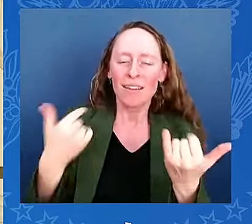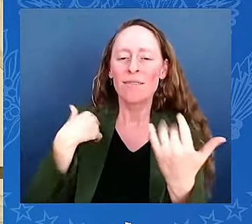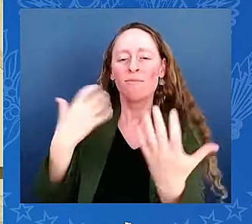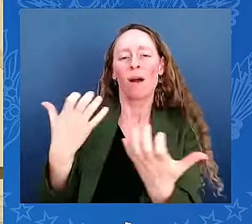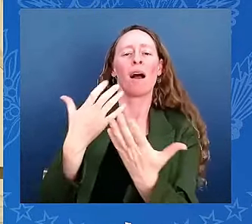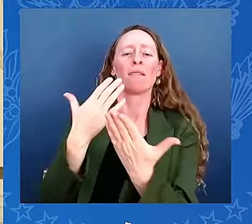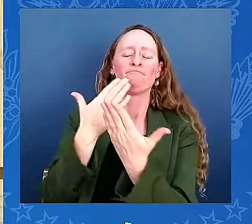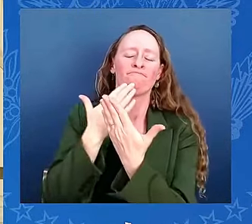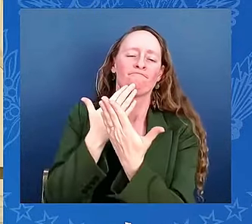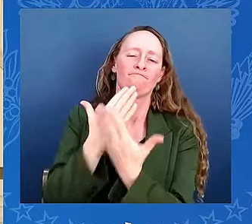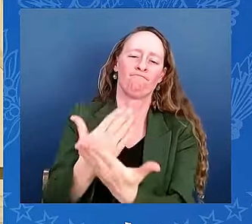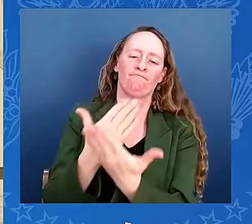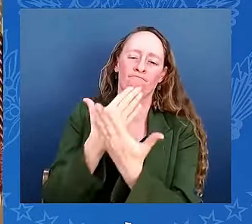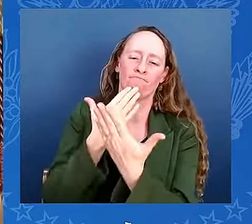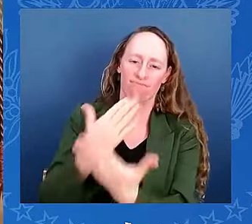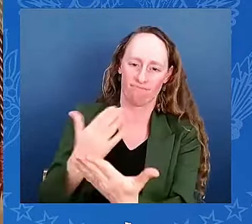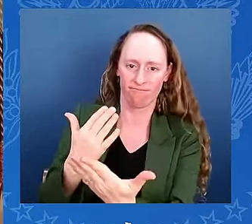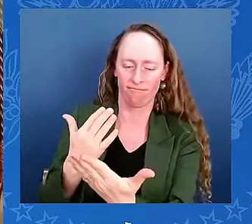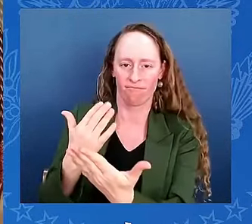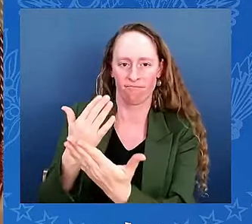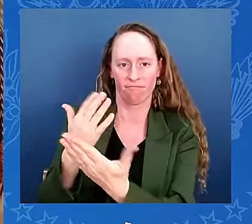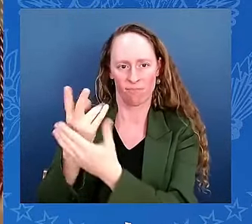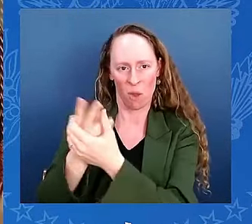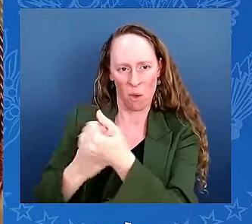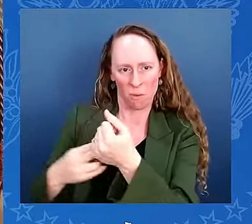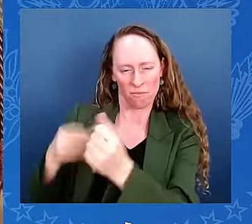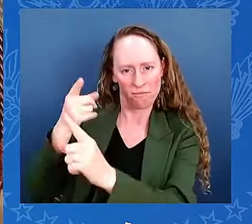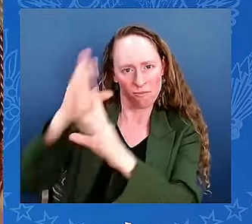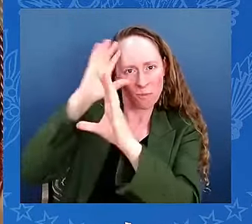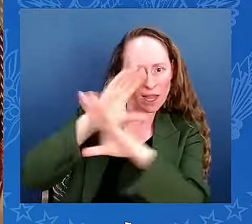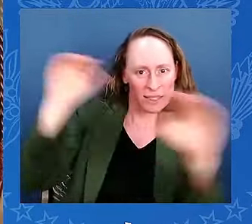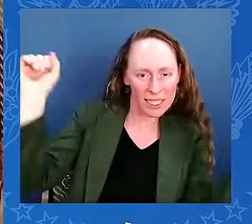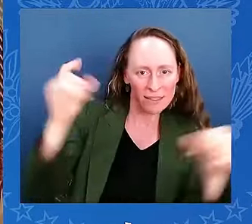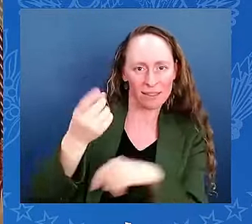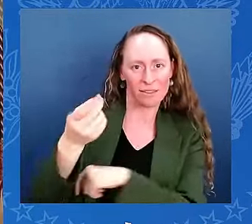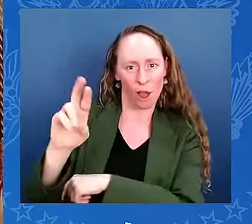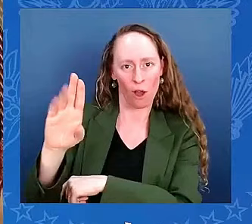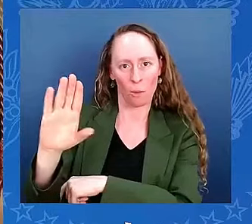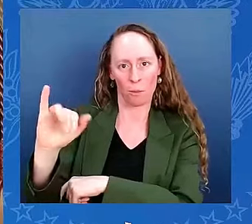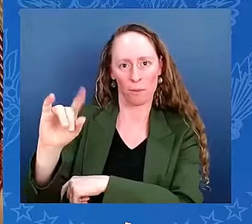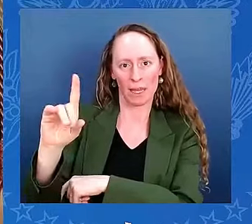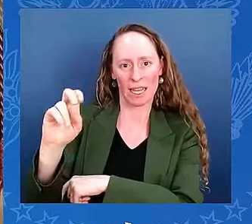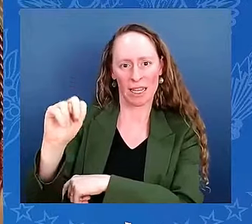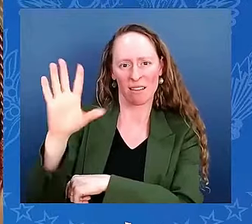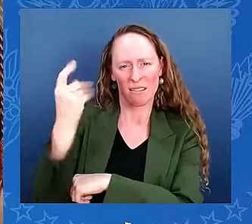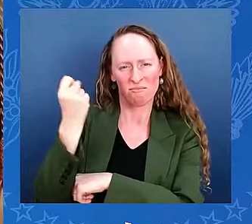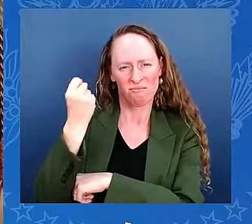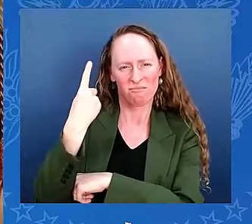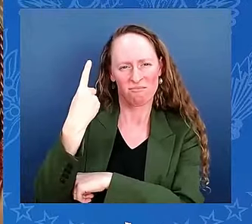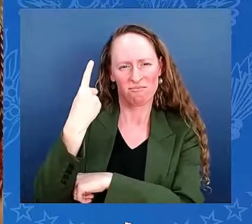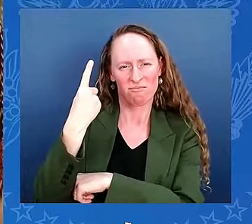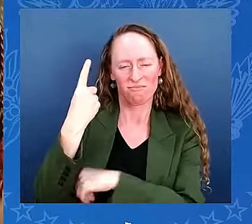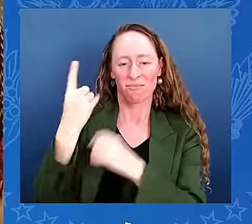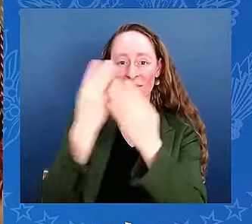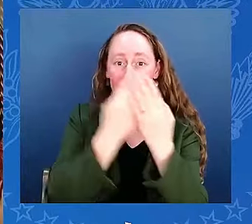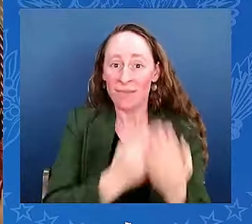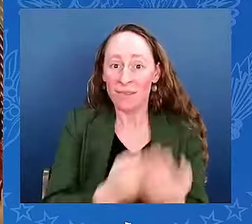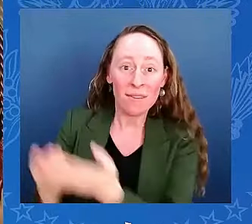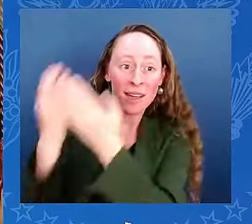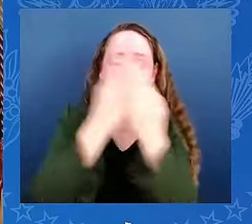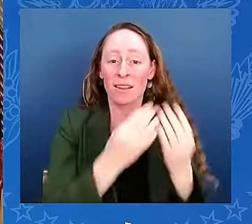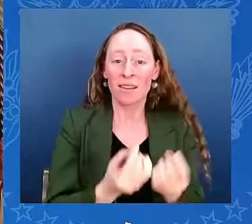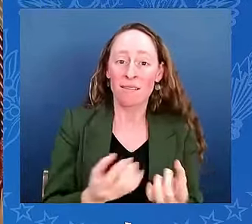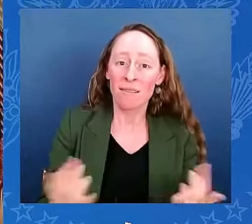because they understand what really matters in Diwali. The people we love and the community that we